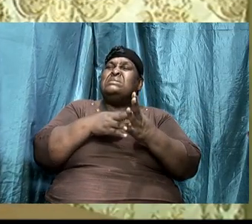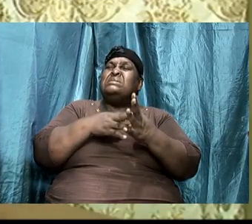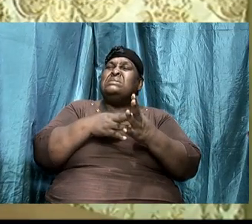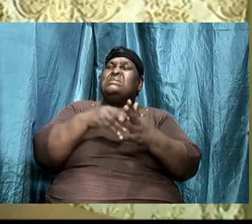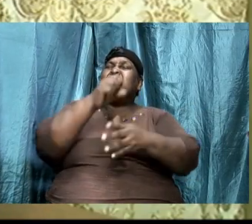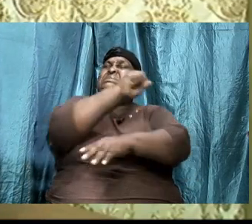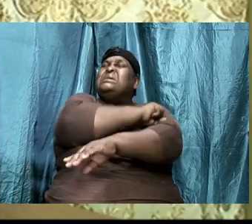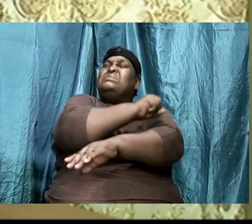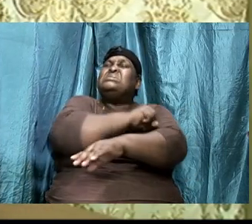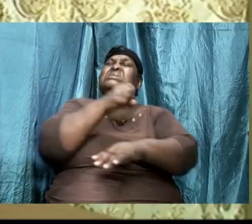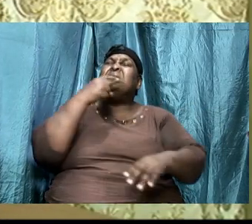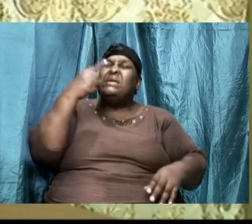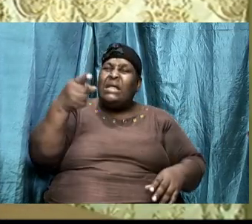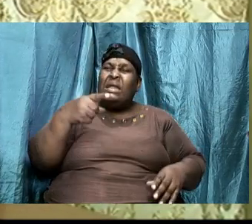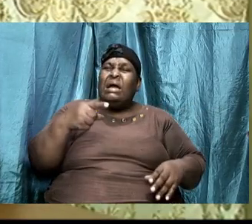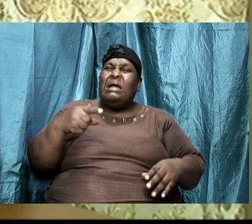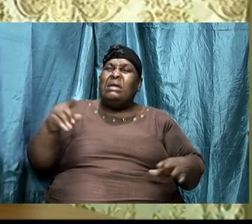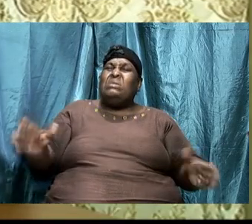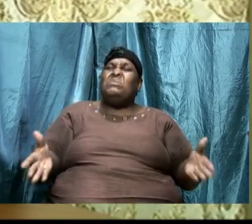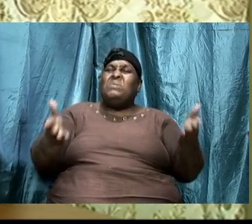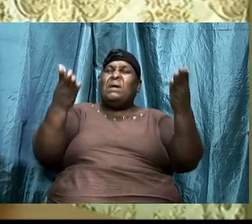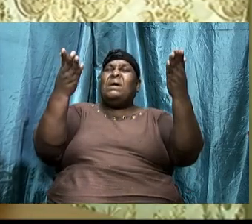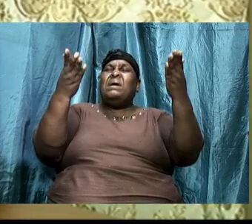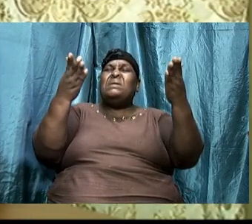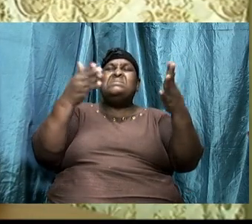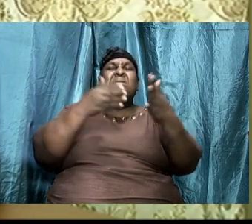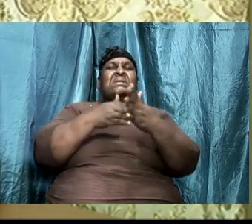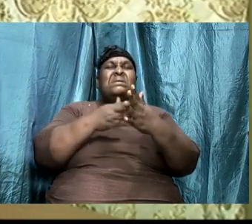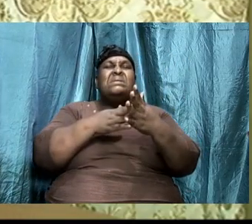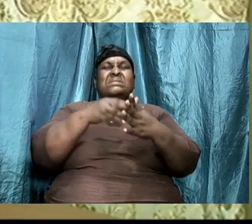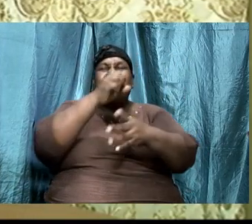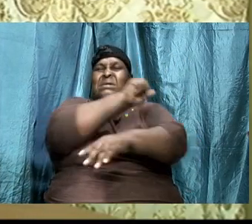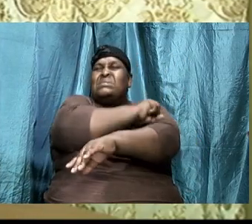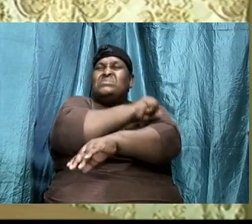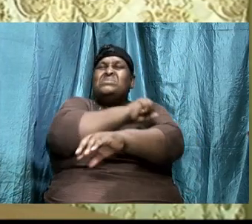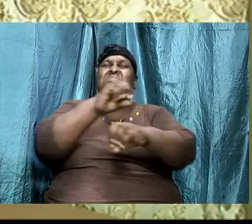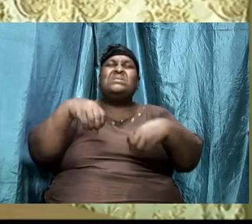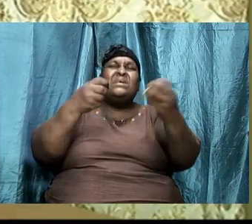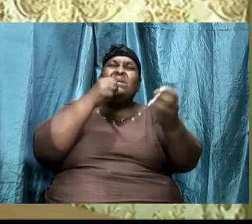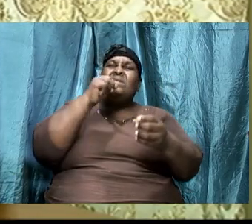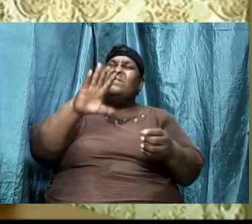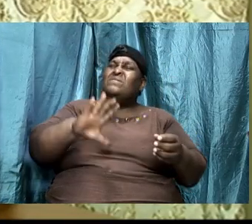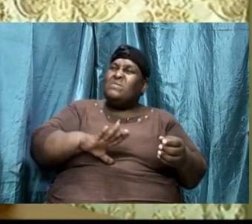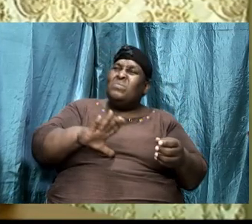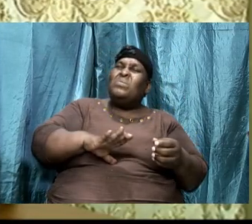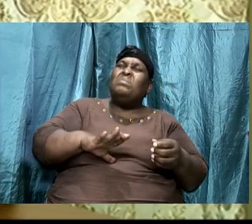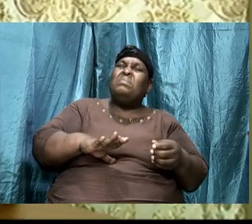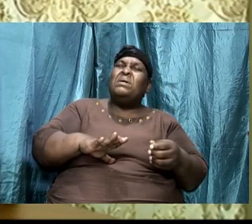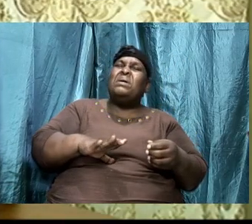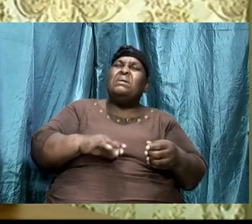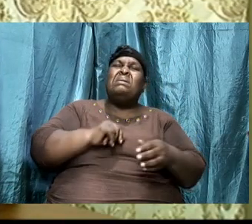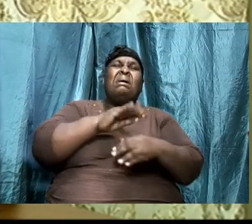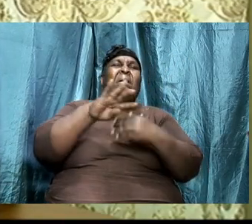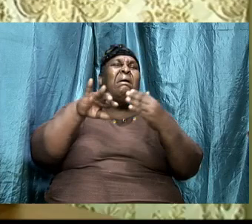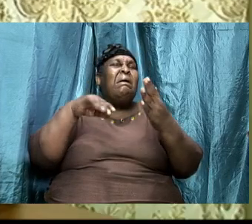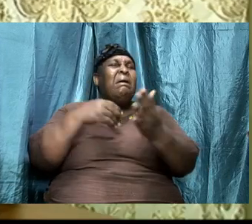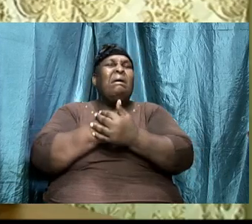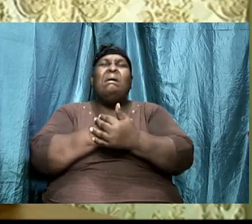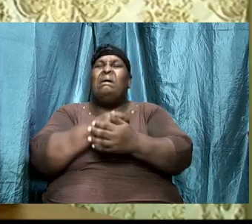it is not it Samson give the lady his heart all glory and that is what the devil want you know